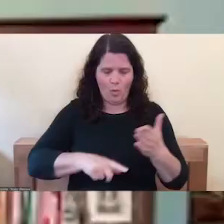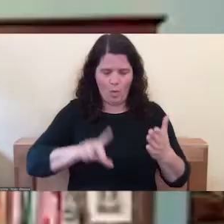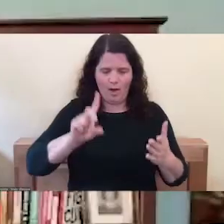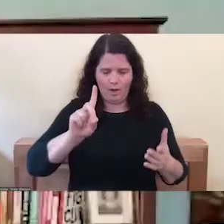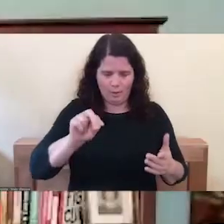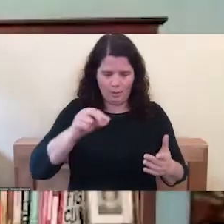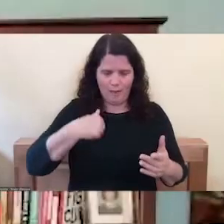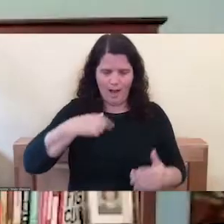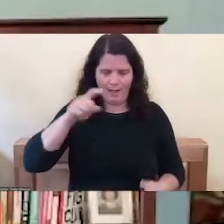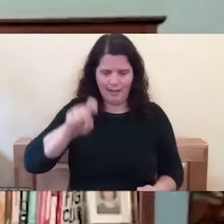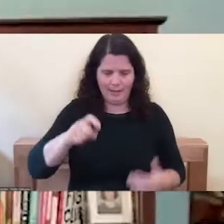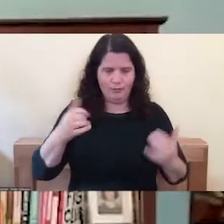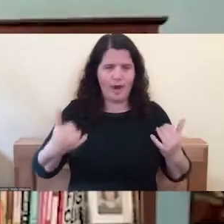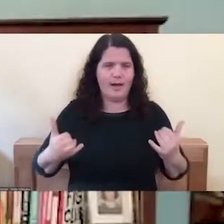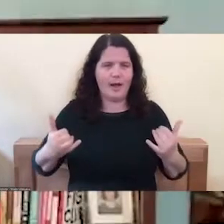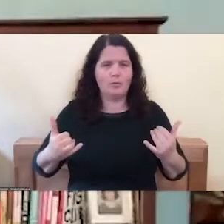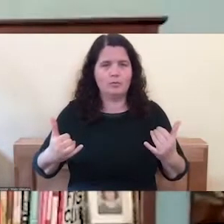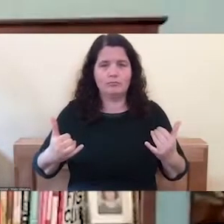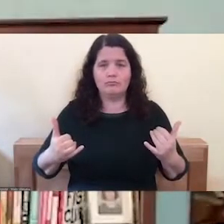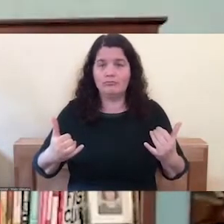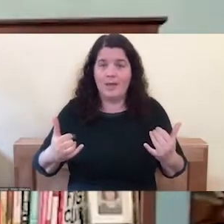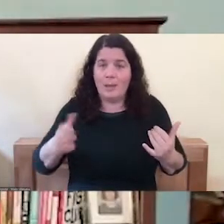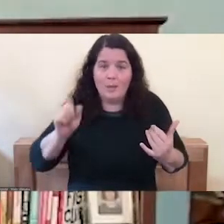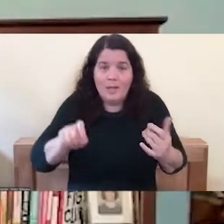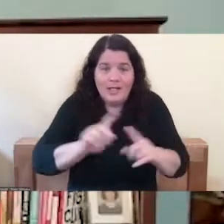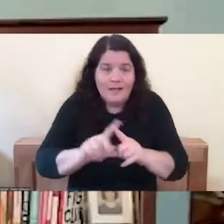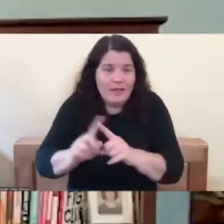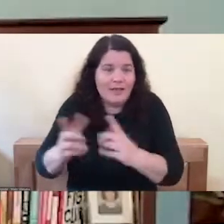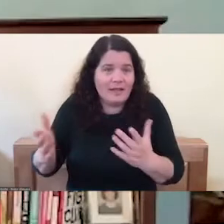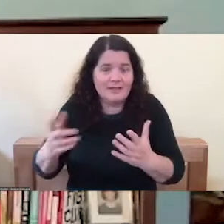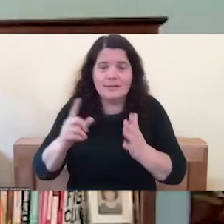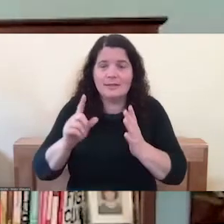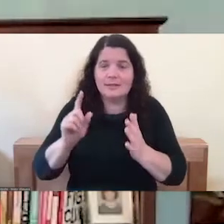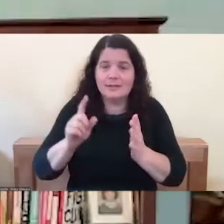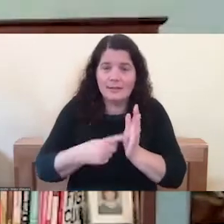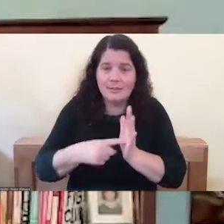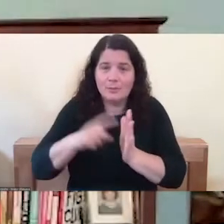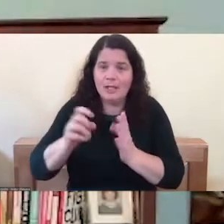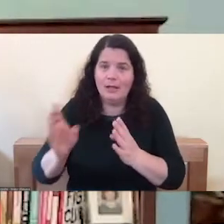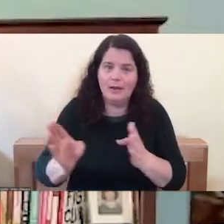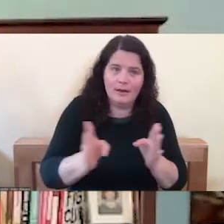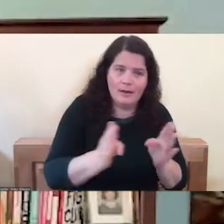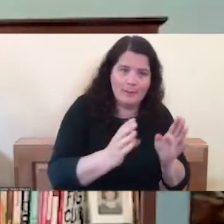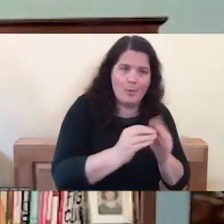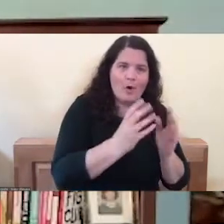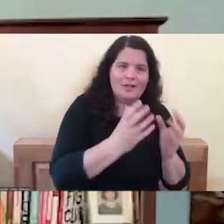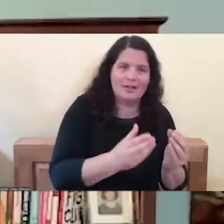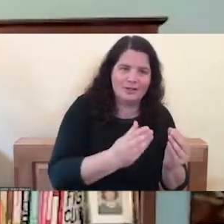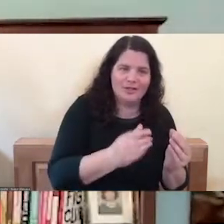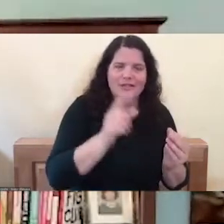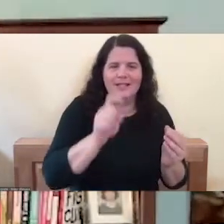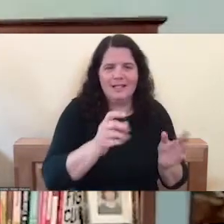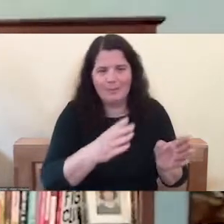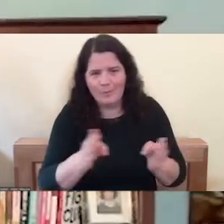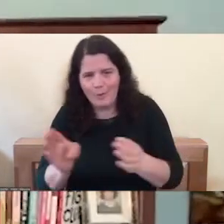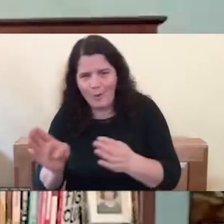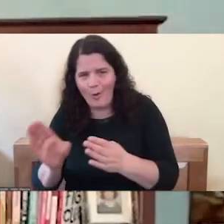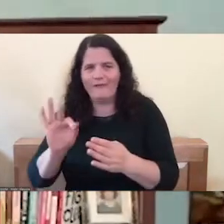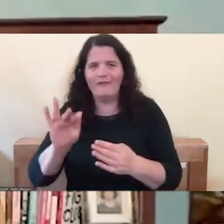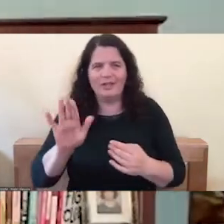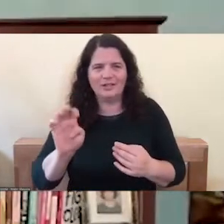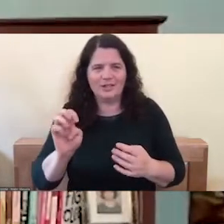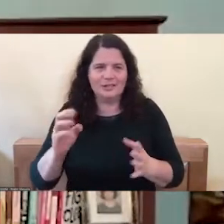we need more tenderness. Sometimes we need more fierceness, right? Sometimes we need to go left. Sometimes we need to go right.